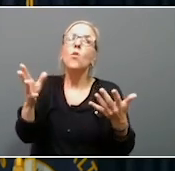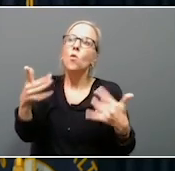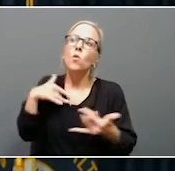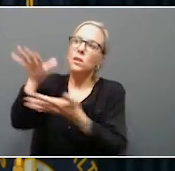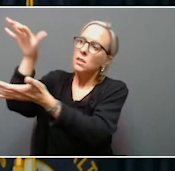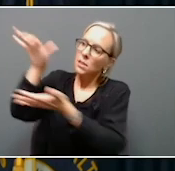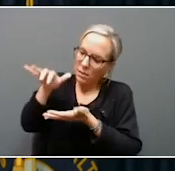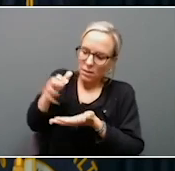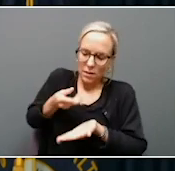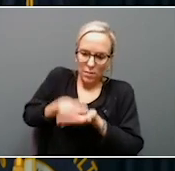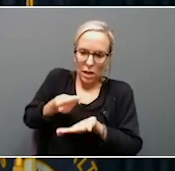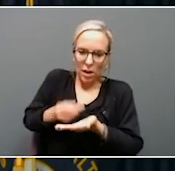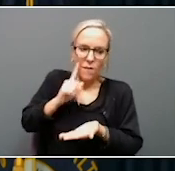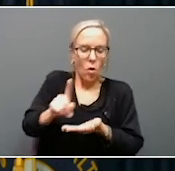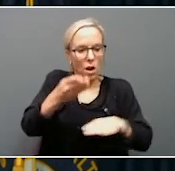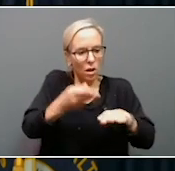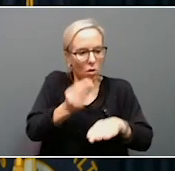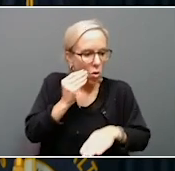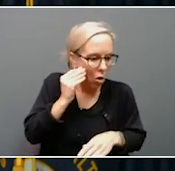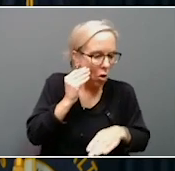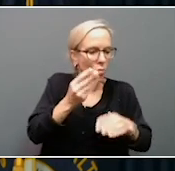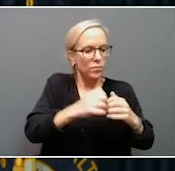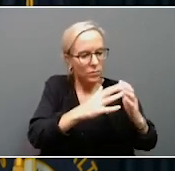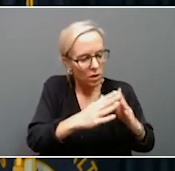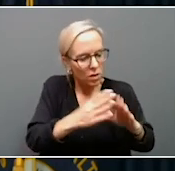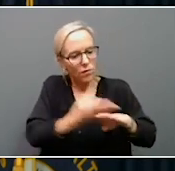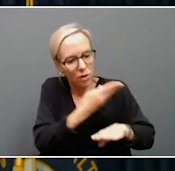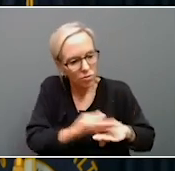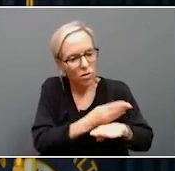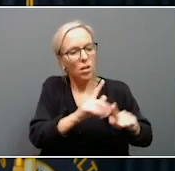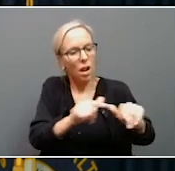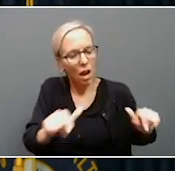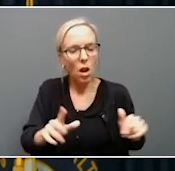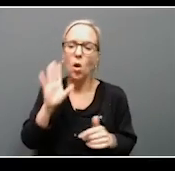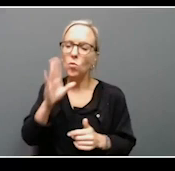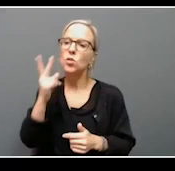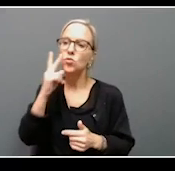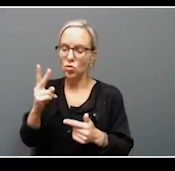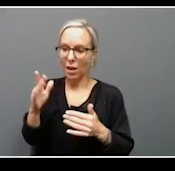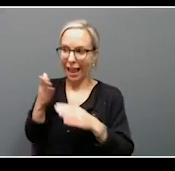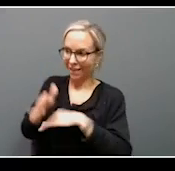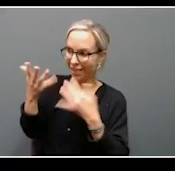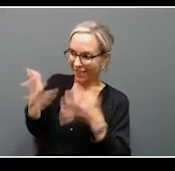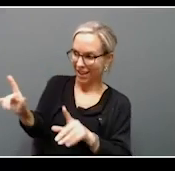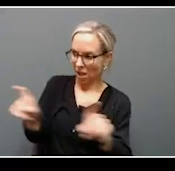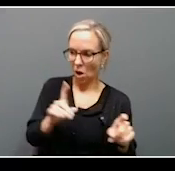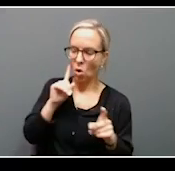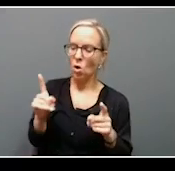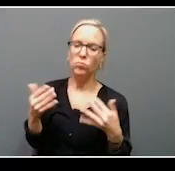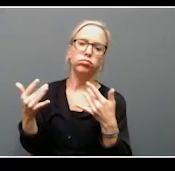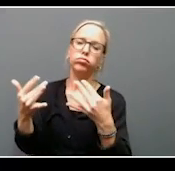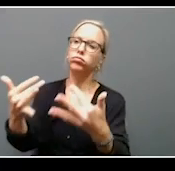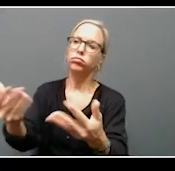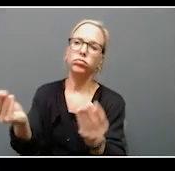and other infrastructure. So we will see the pace continue to increase. Carolina. Governor,